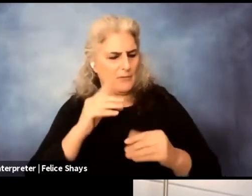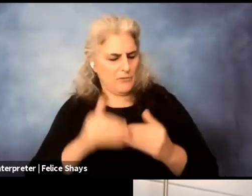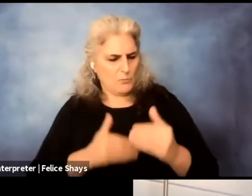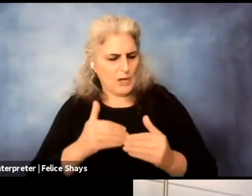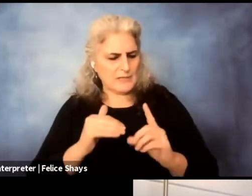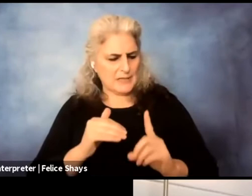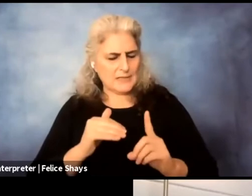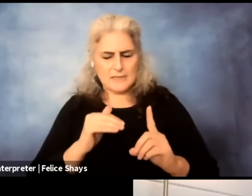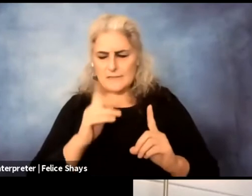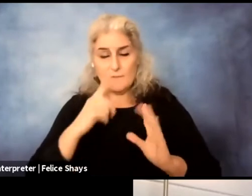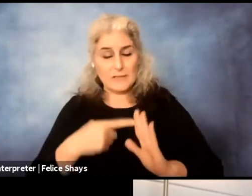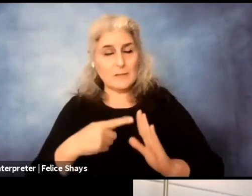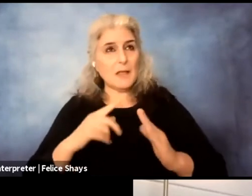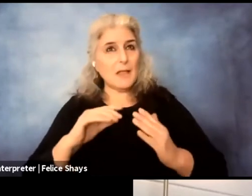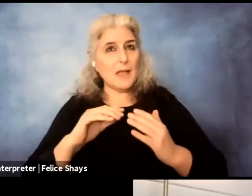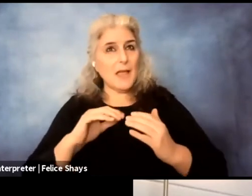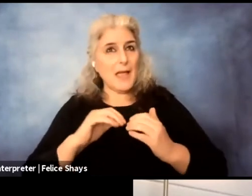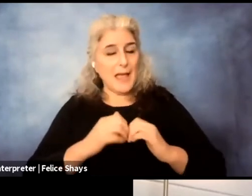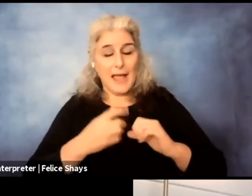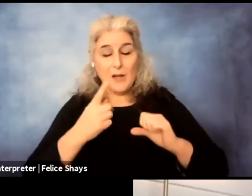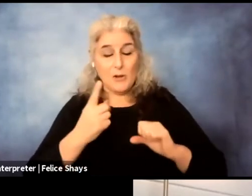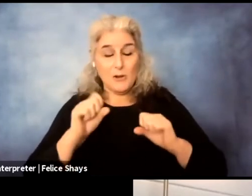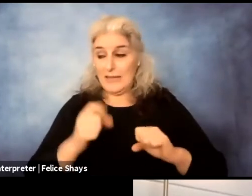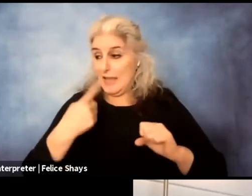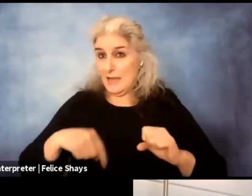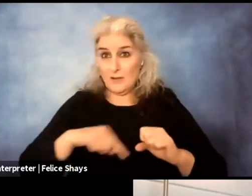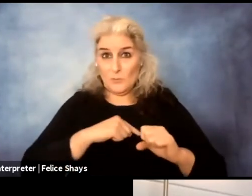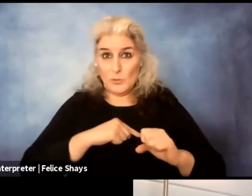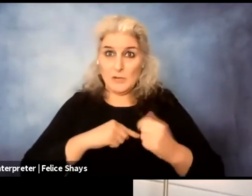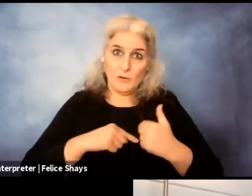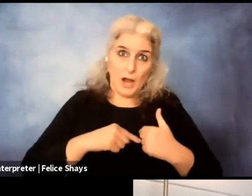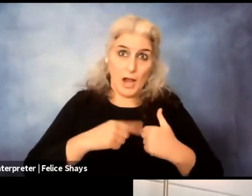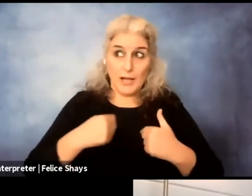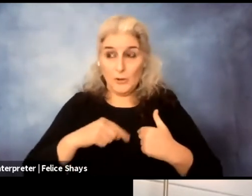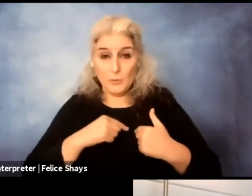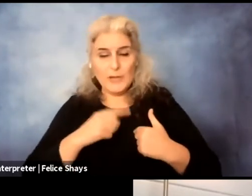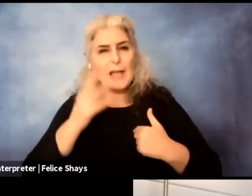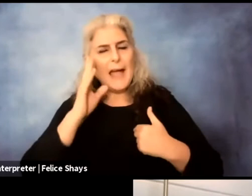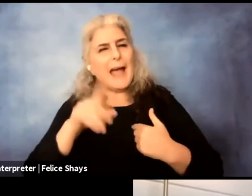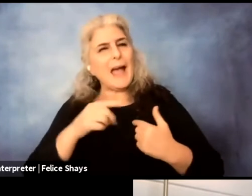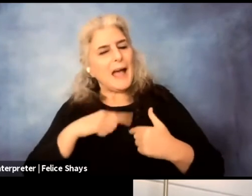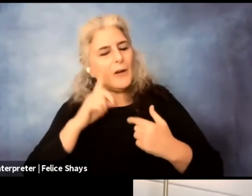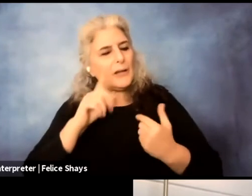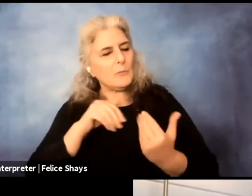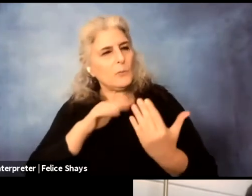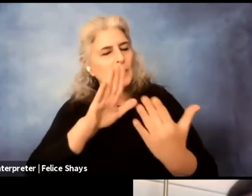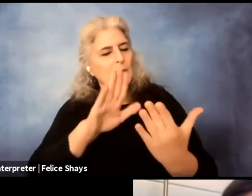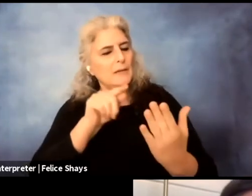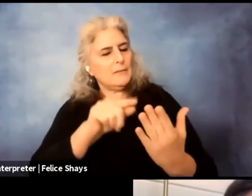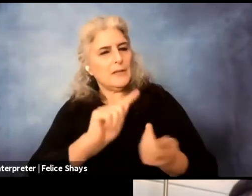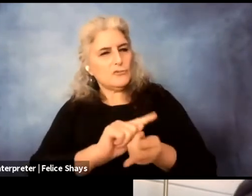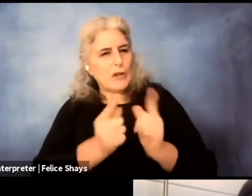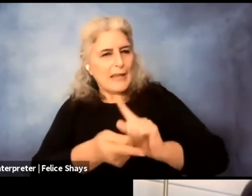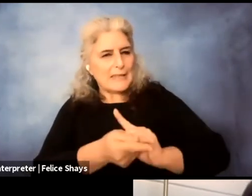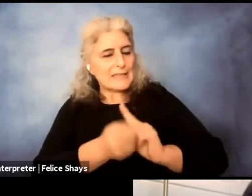how do, how do I, or how do we, you know, if, if I may say, translate, um, security